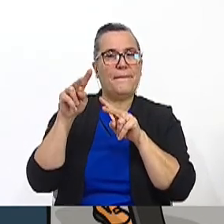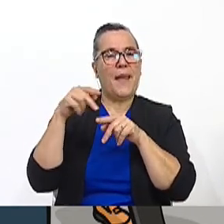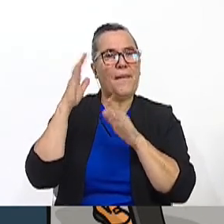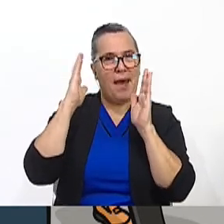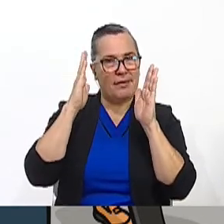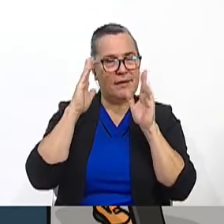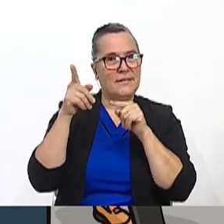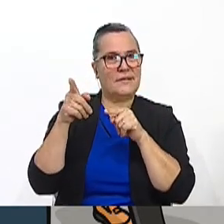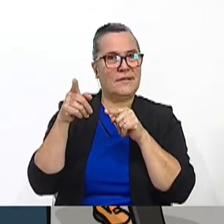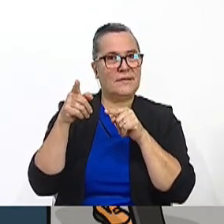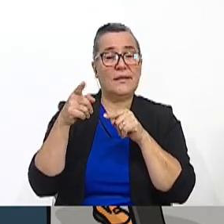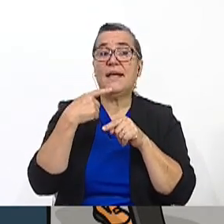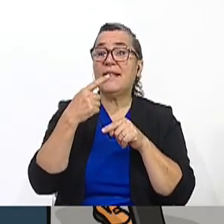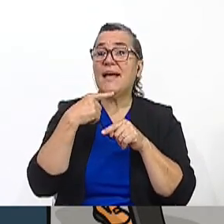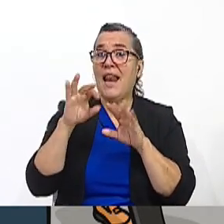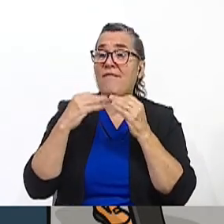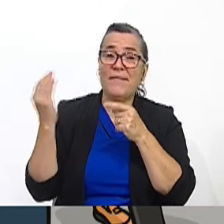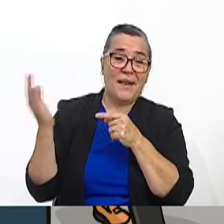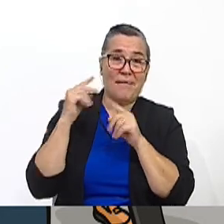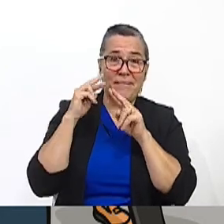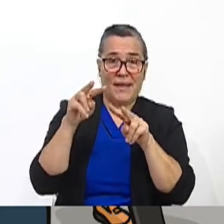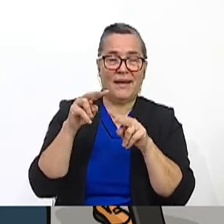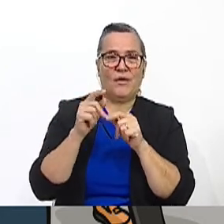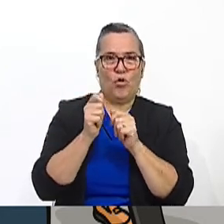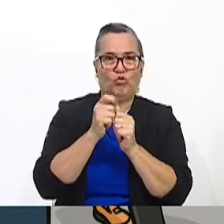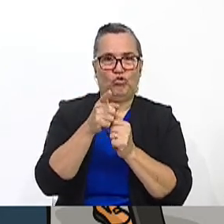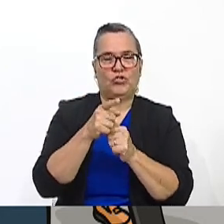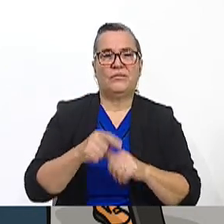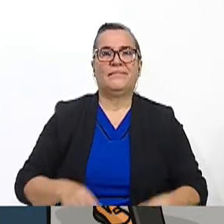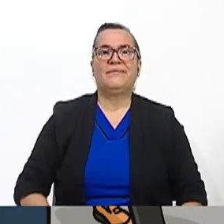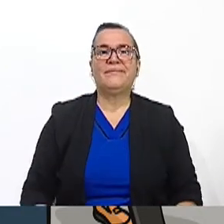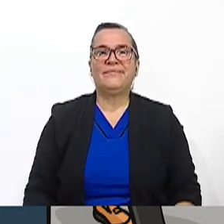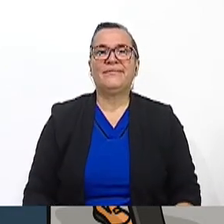attention. Look, tell your family to watch it with you, okay?